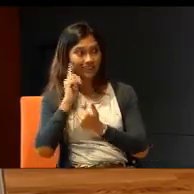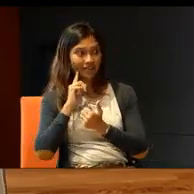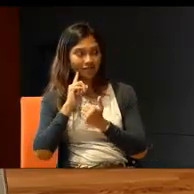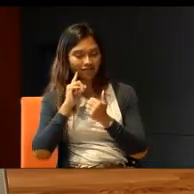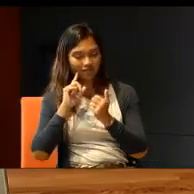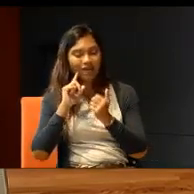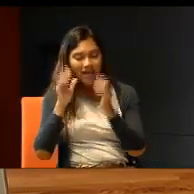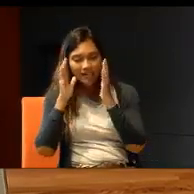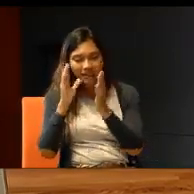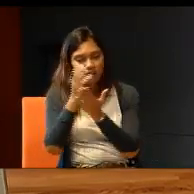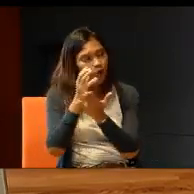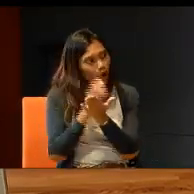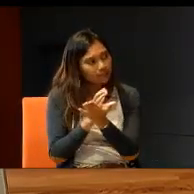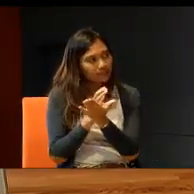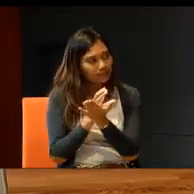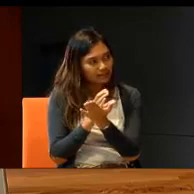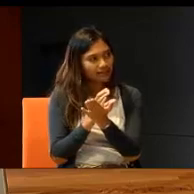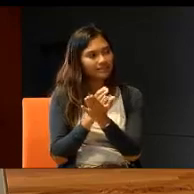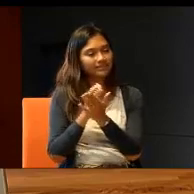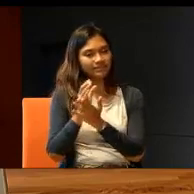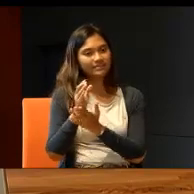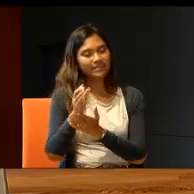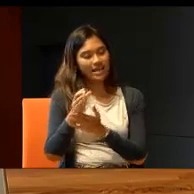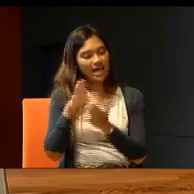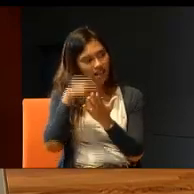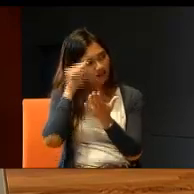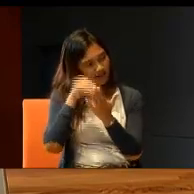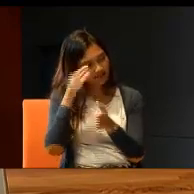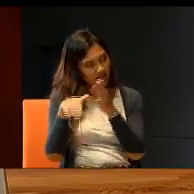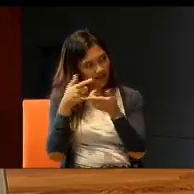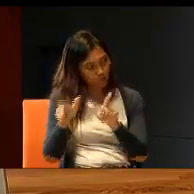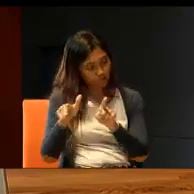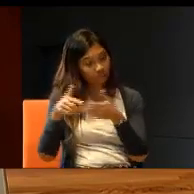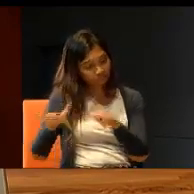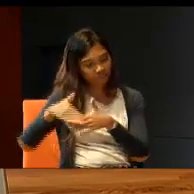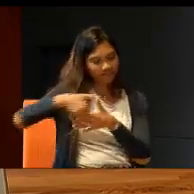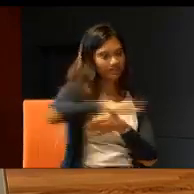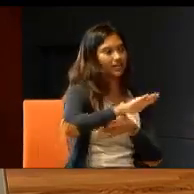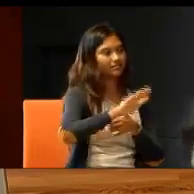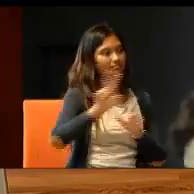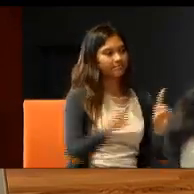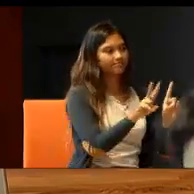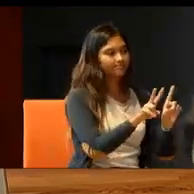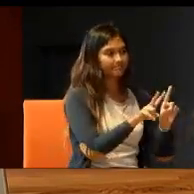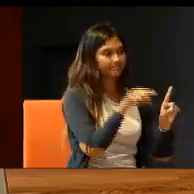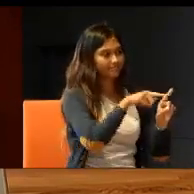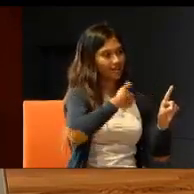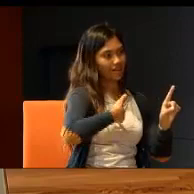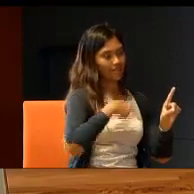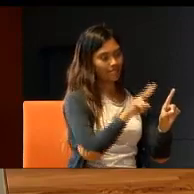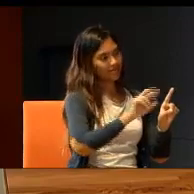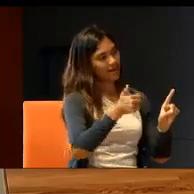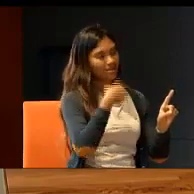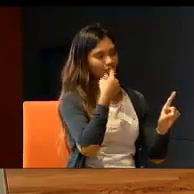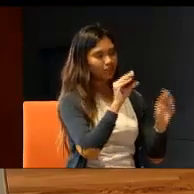they knew, and they could teach, sign language. So, after lessons, see,